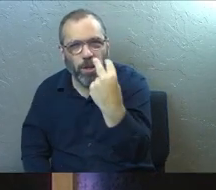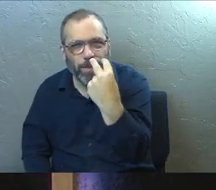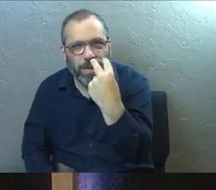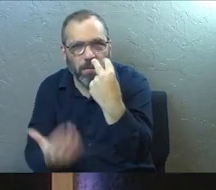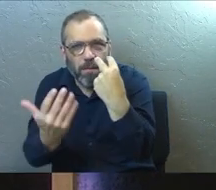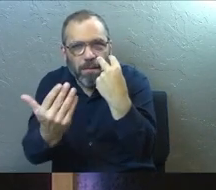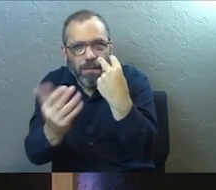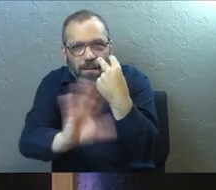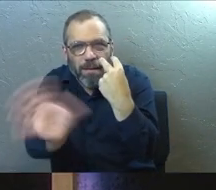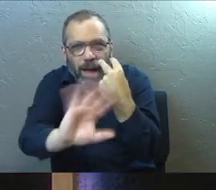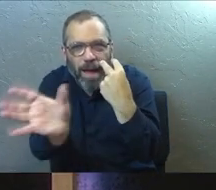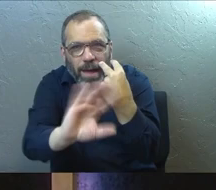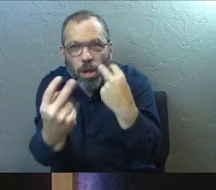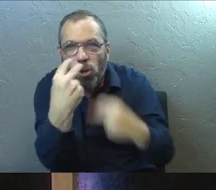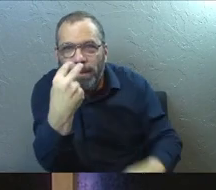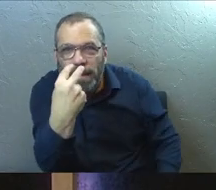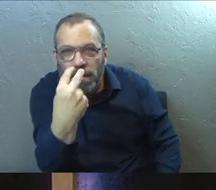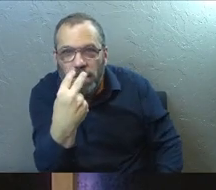your own sake.